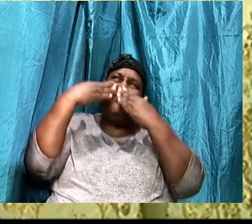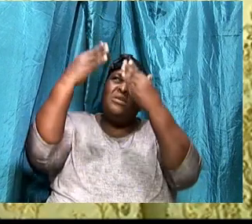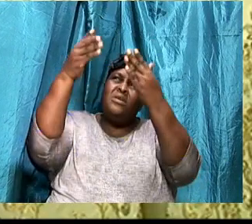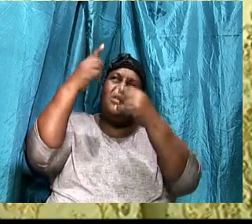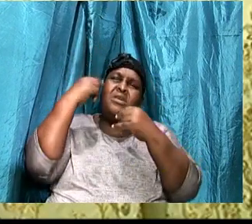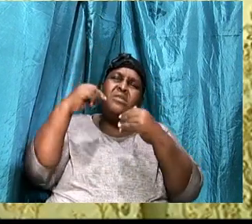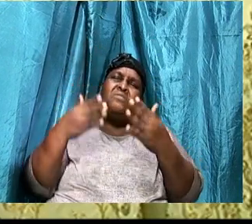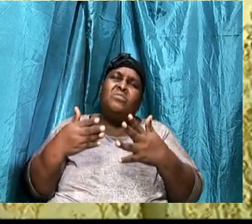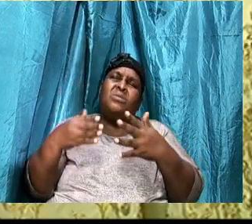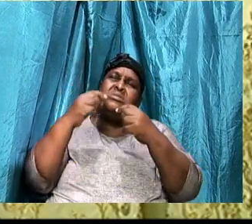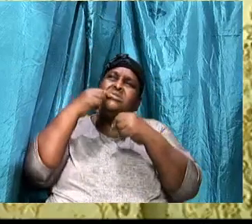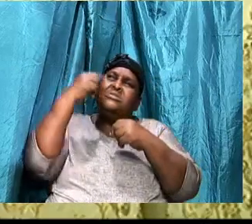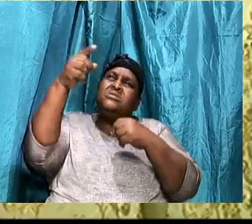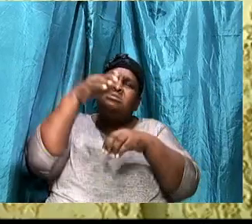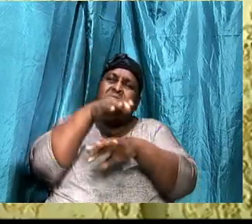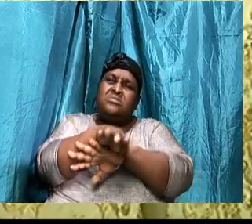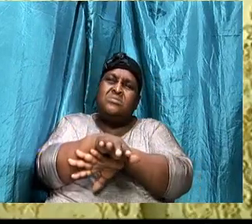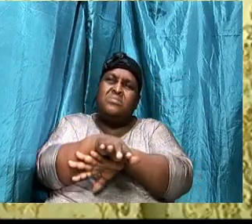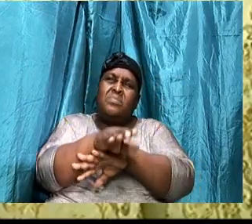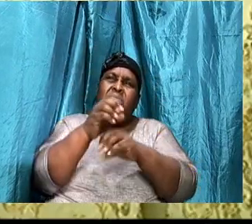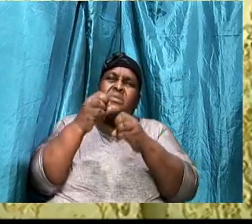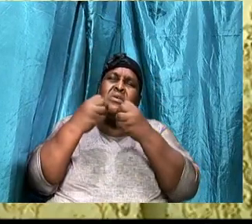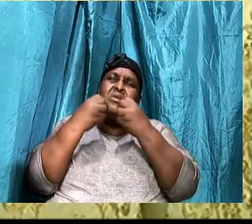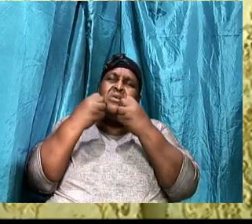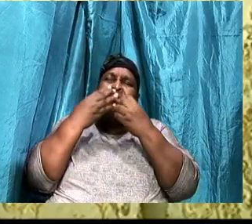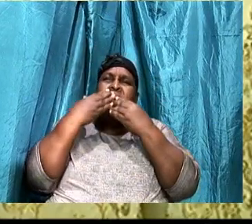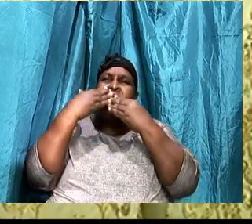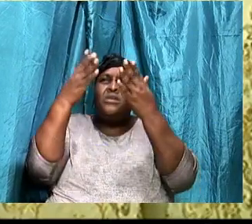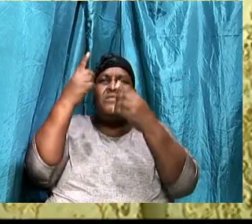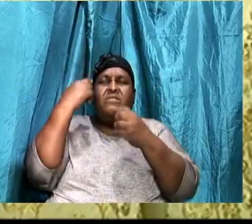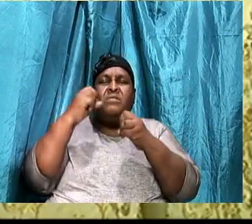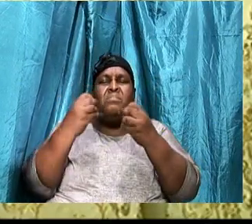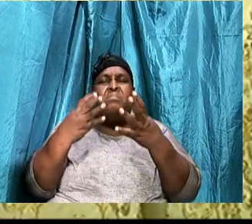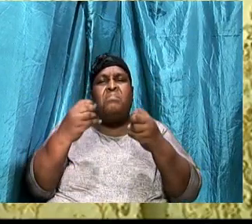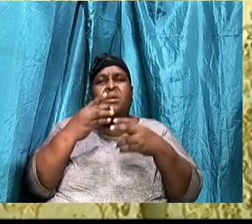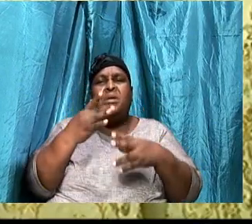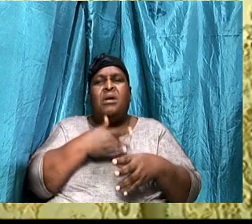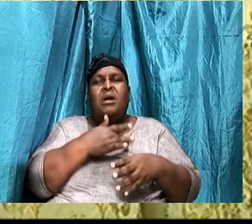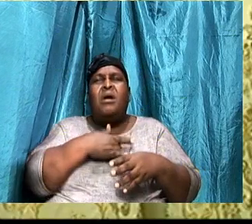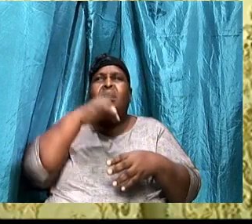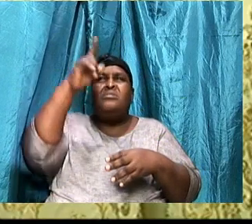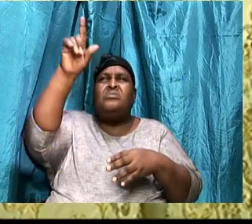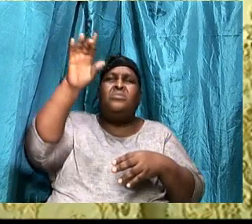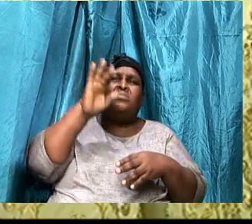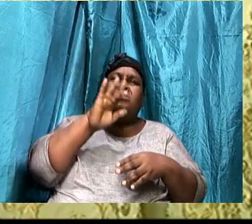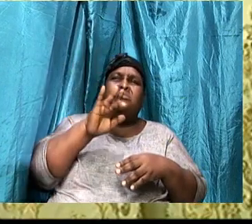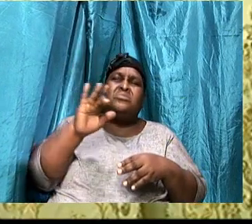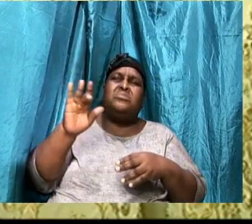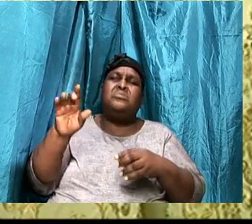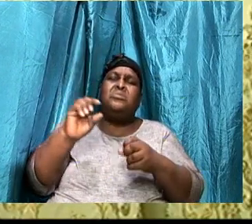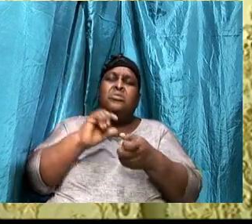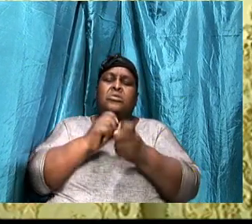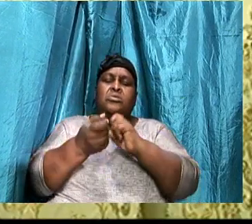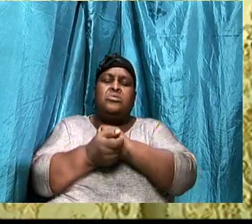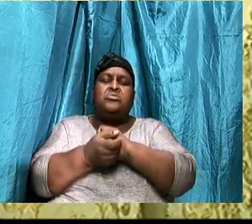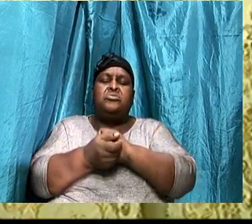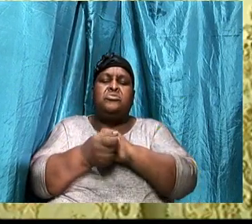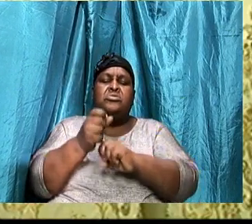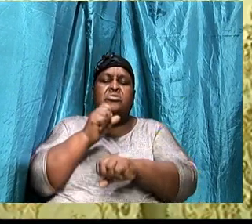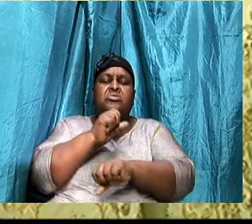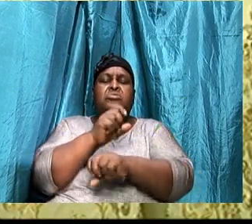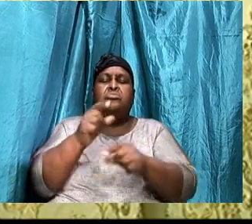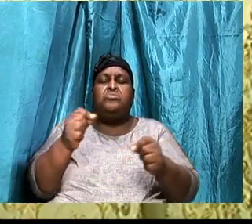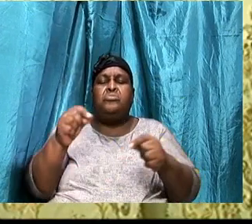be said tonight. And we thank you for the many hearts that you will touch. We thank you for the transformation that you will work in our lives.